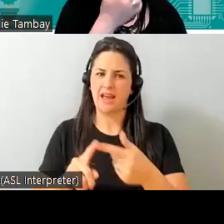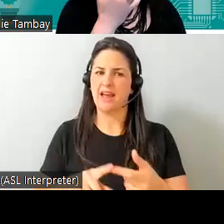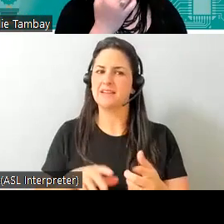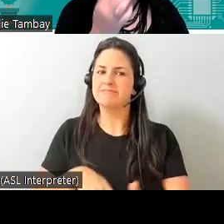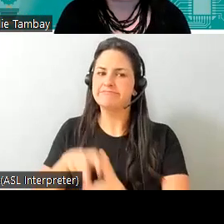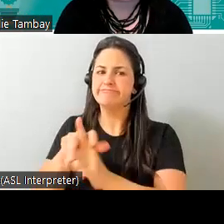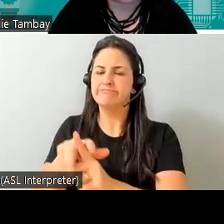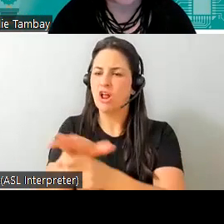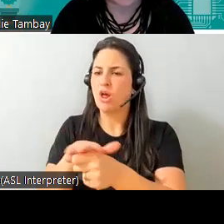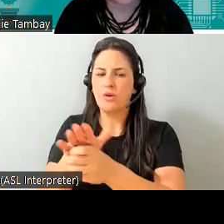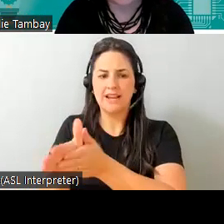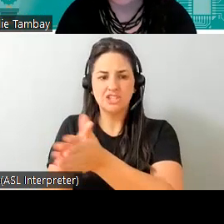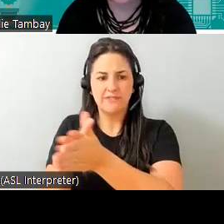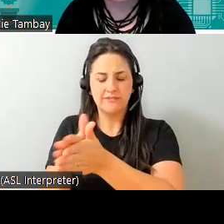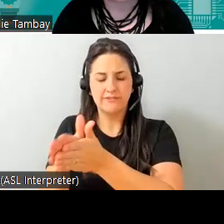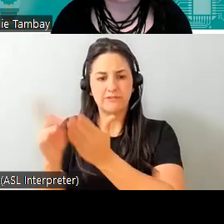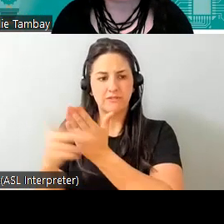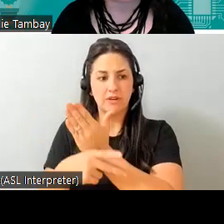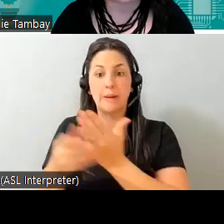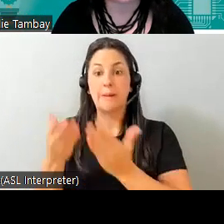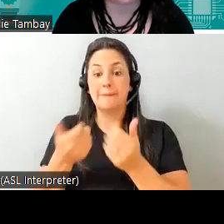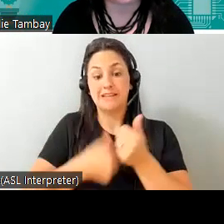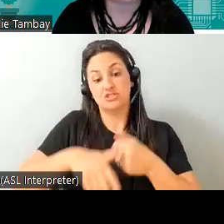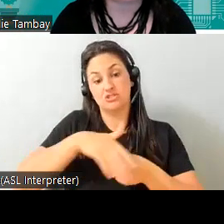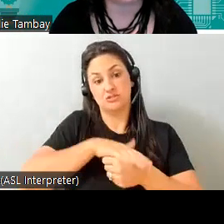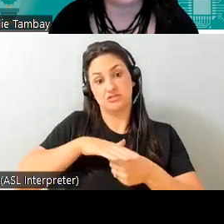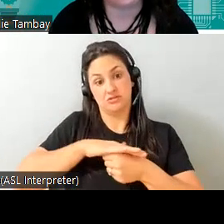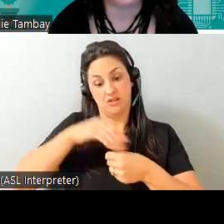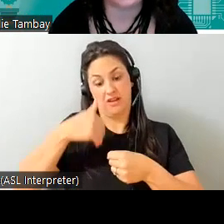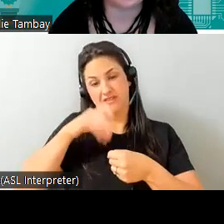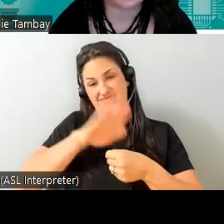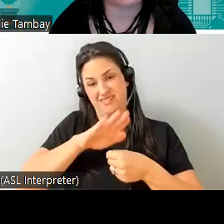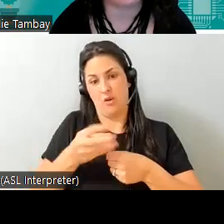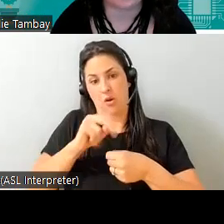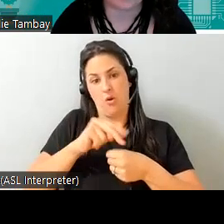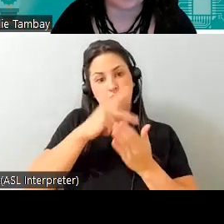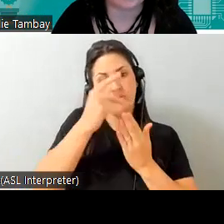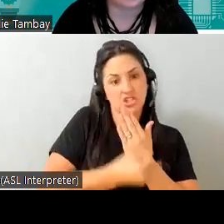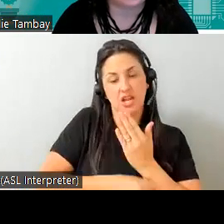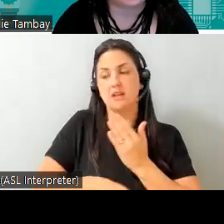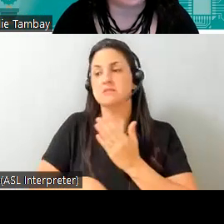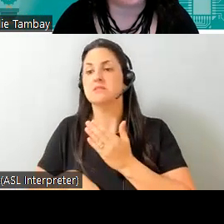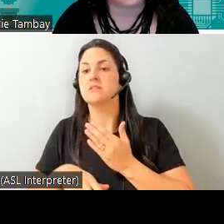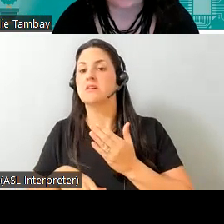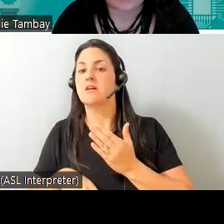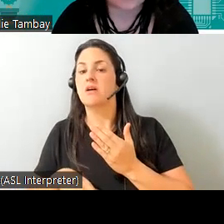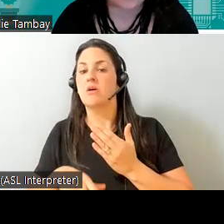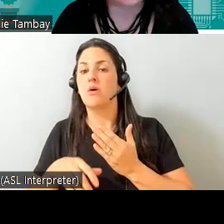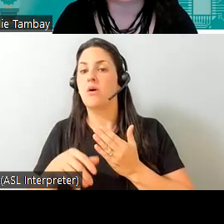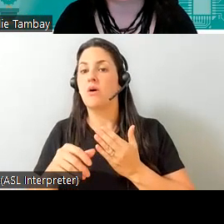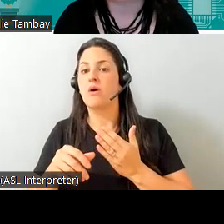own kind of uh little satellite uh projects going or uh participation from other um